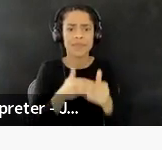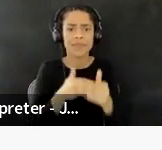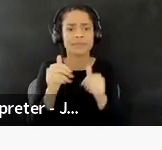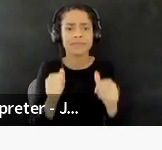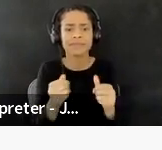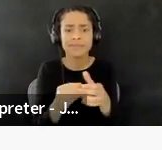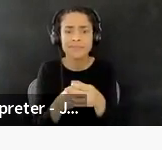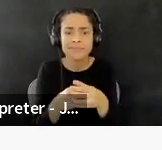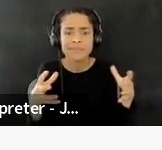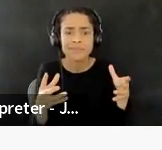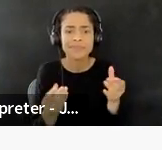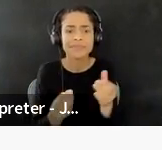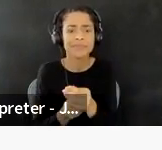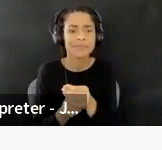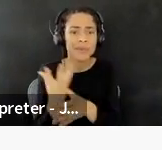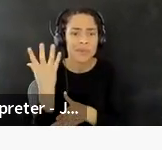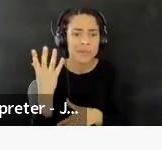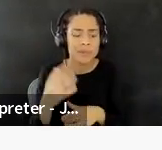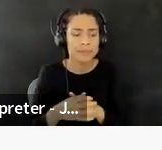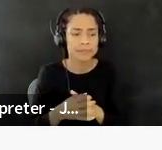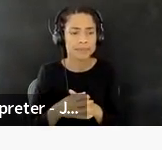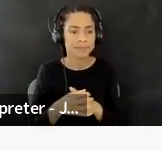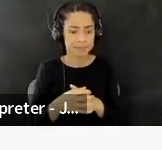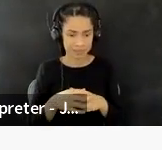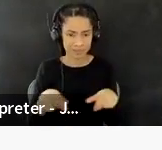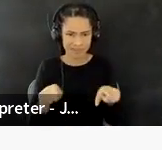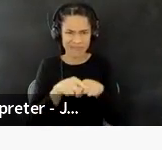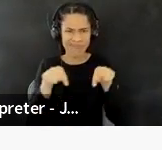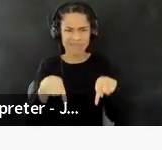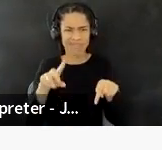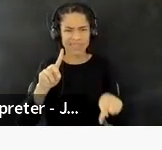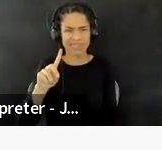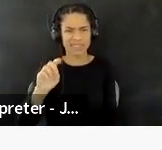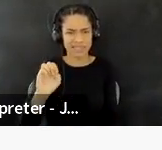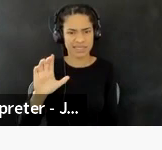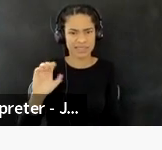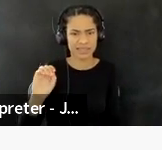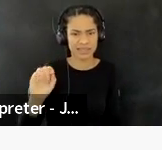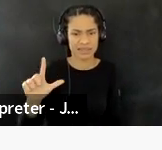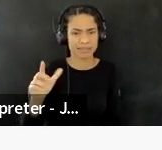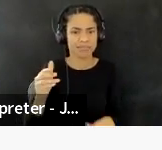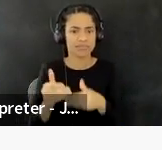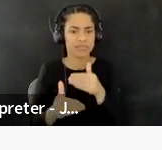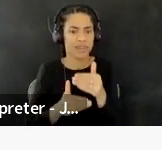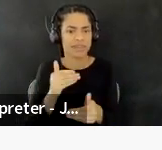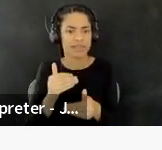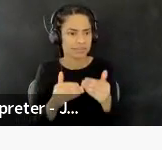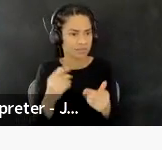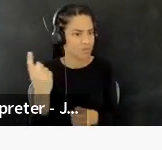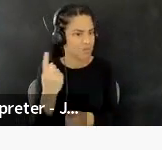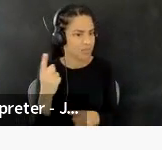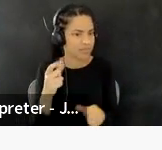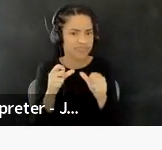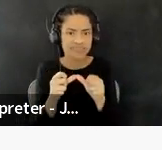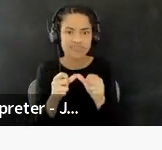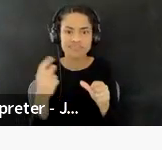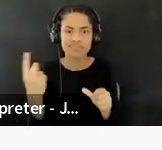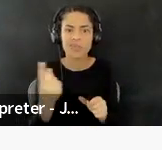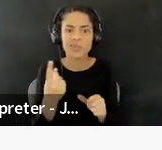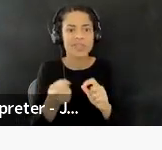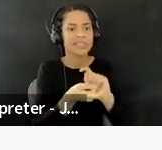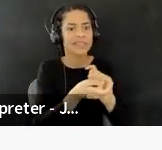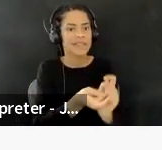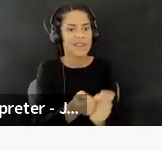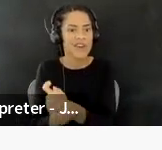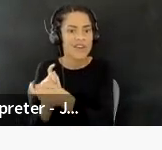as this decolonization process is like always continuing and always evolving. Um,